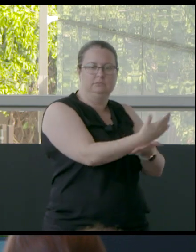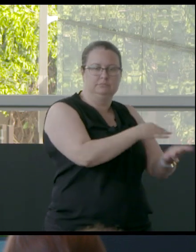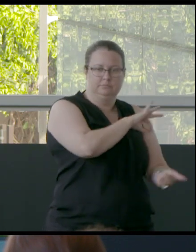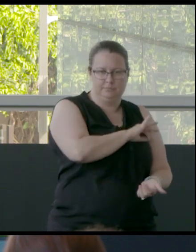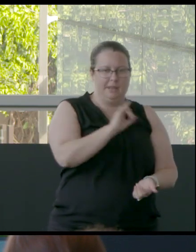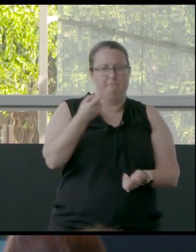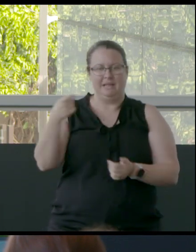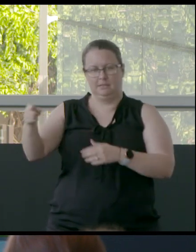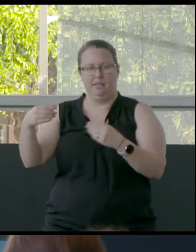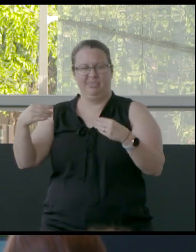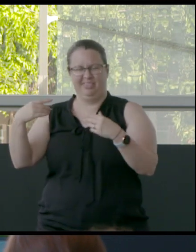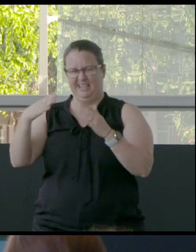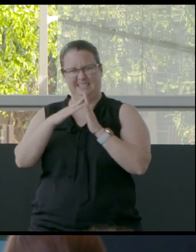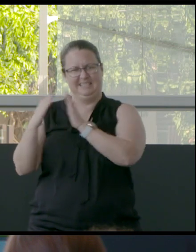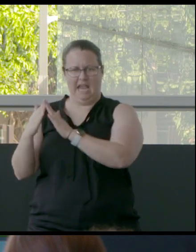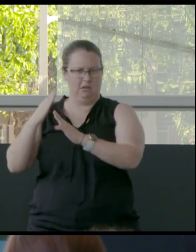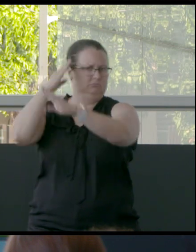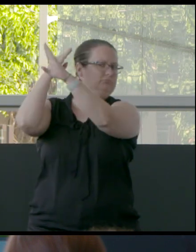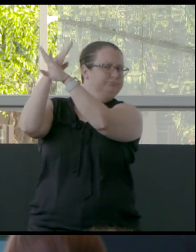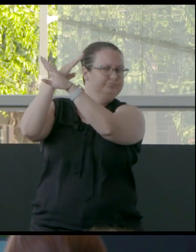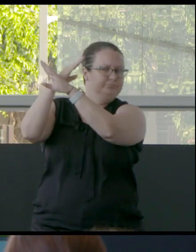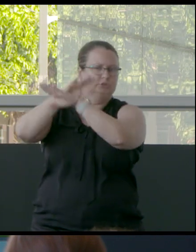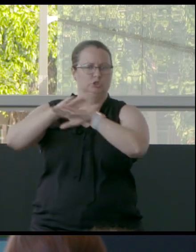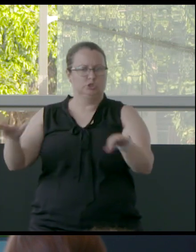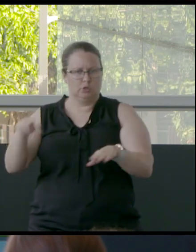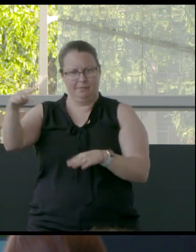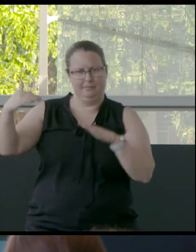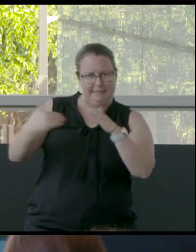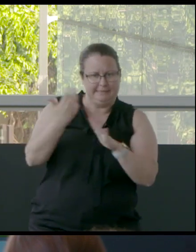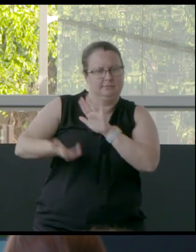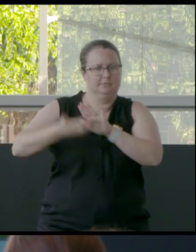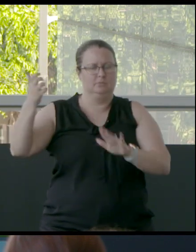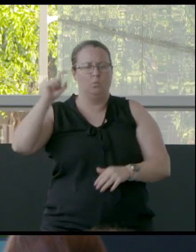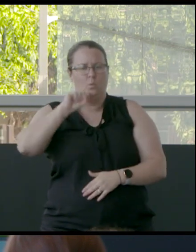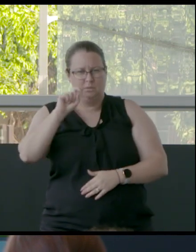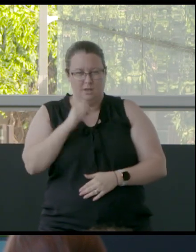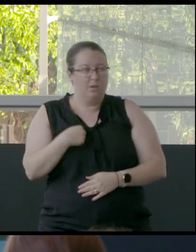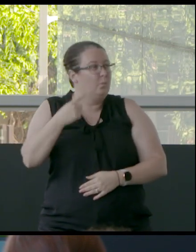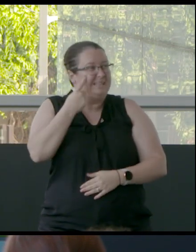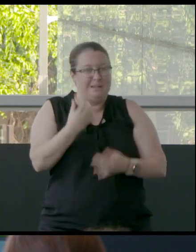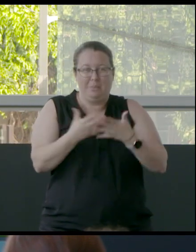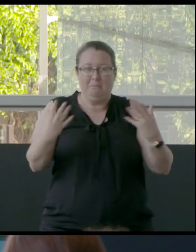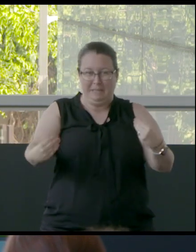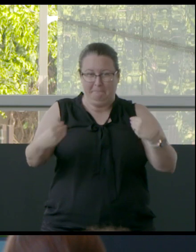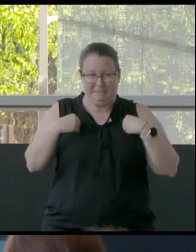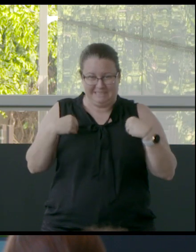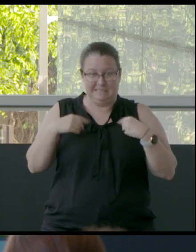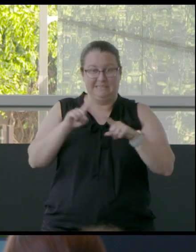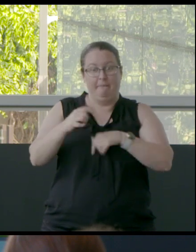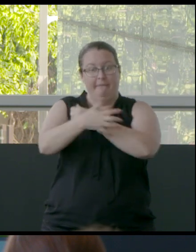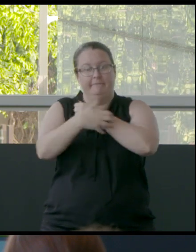stopping Nestle from doing that. I mean, we do see that with corporations, with big business, agribusiness,